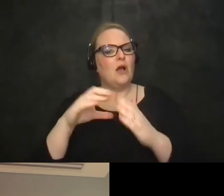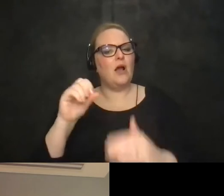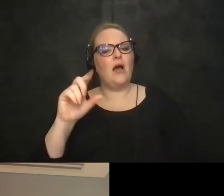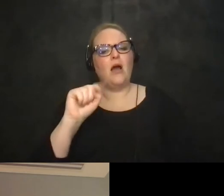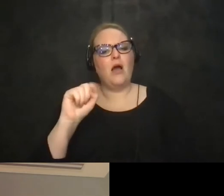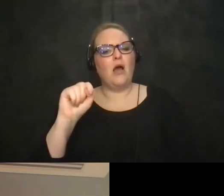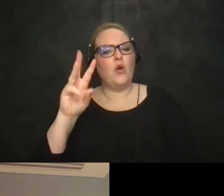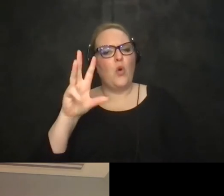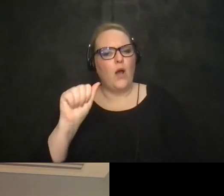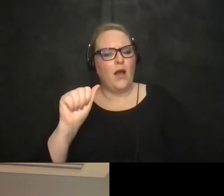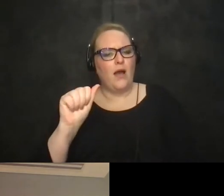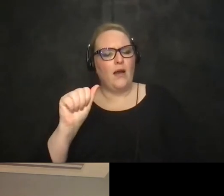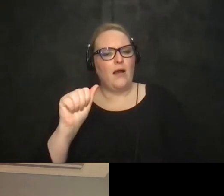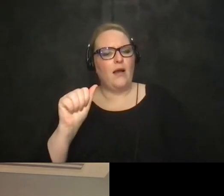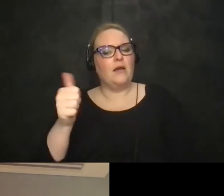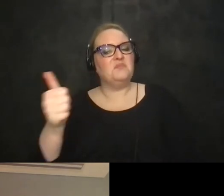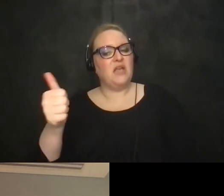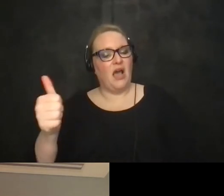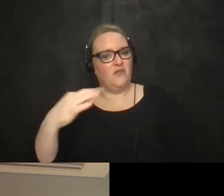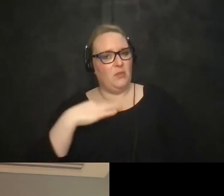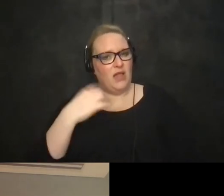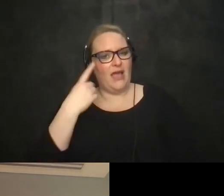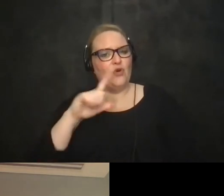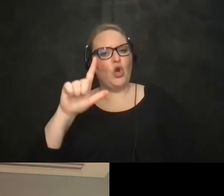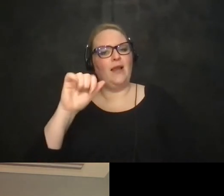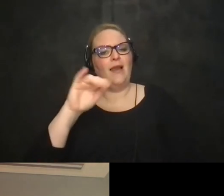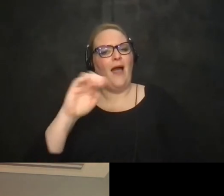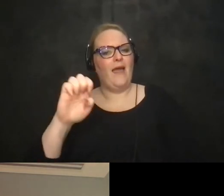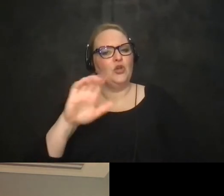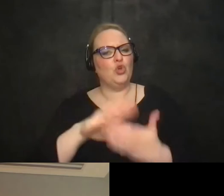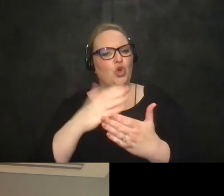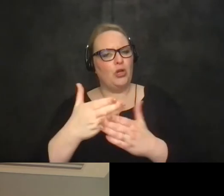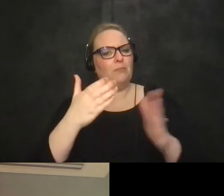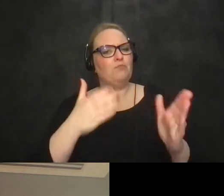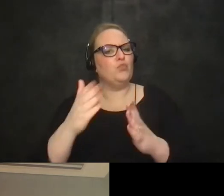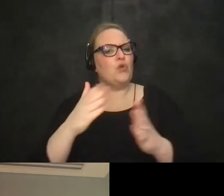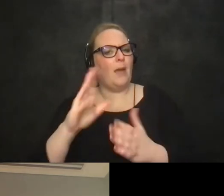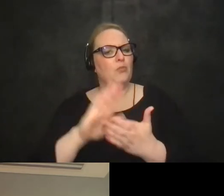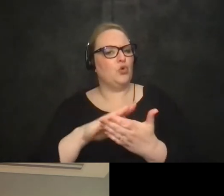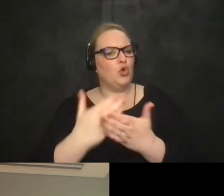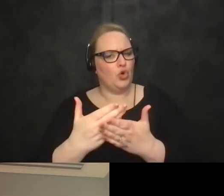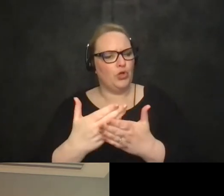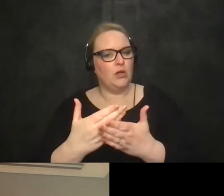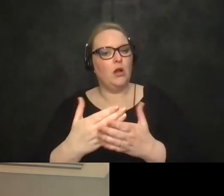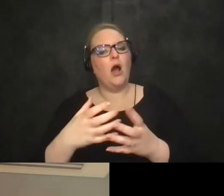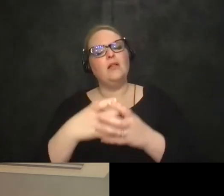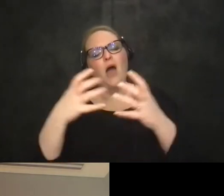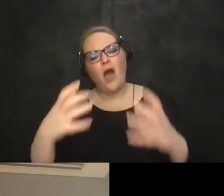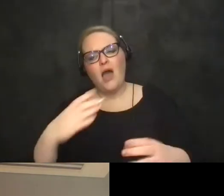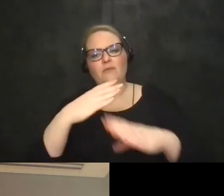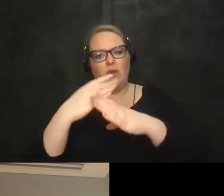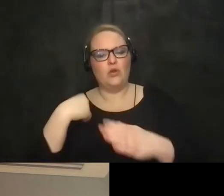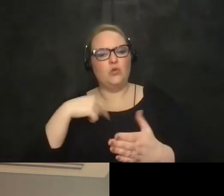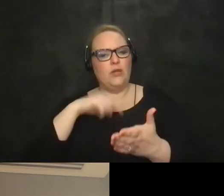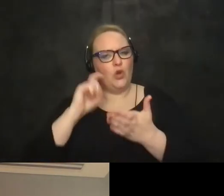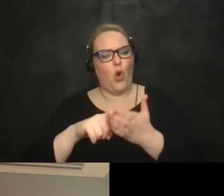he applied for a line cook position and uh prep cook and there was a lot of barriers we could see with him